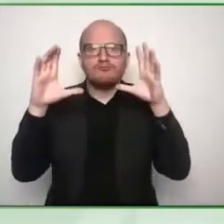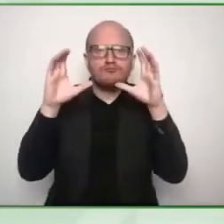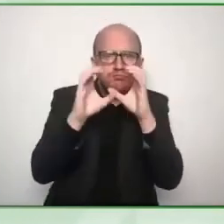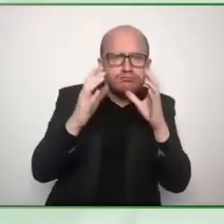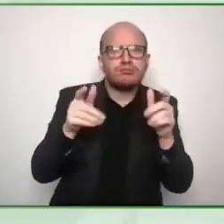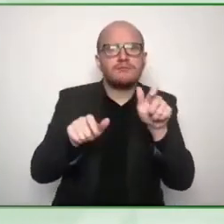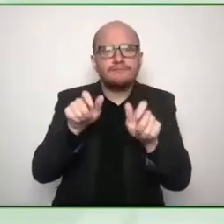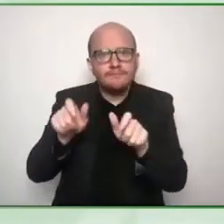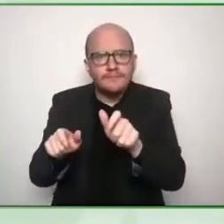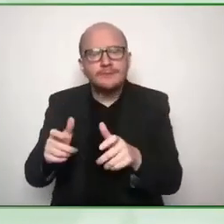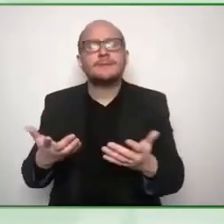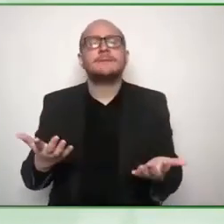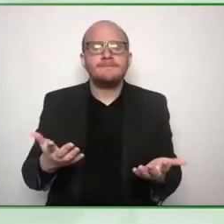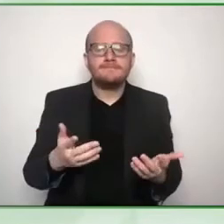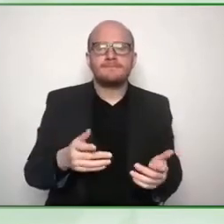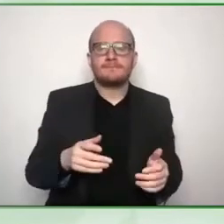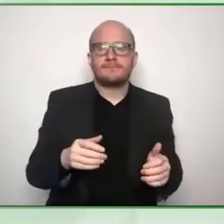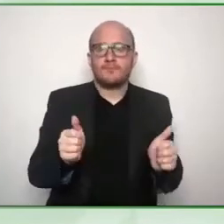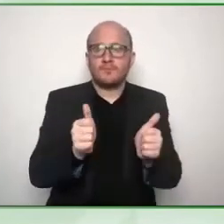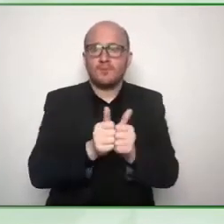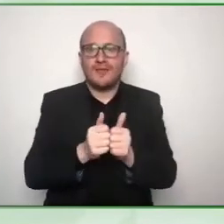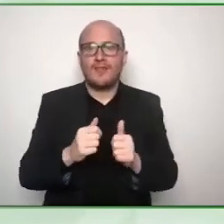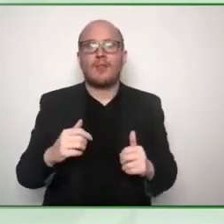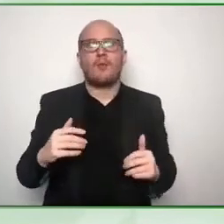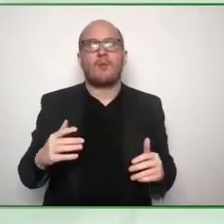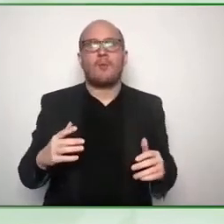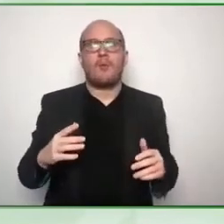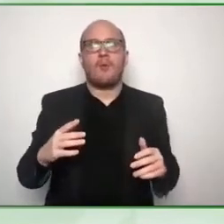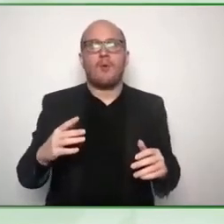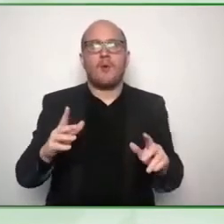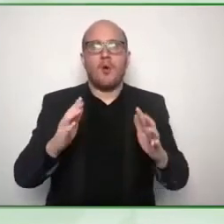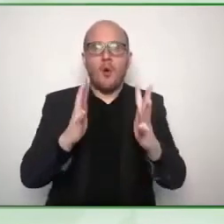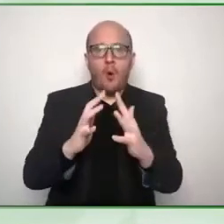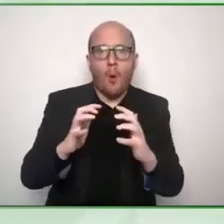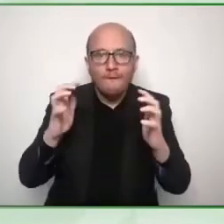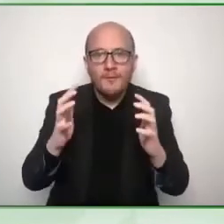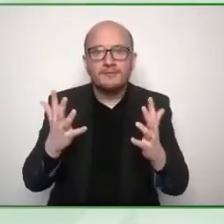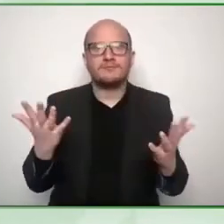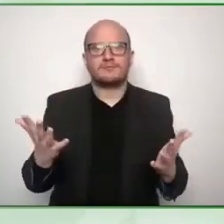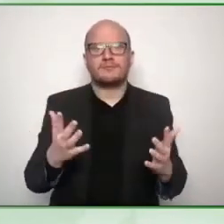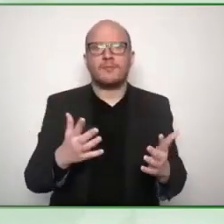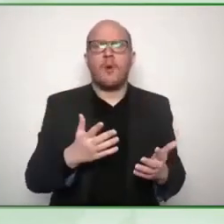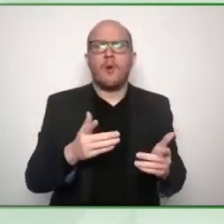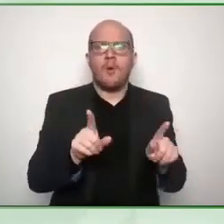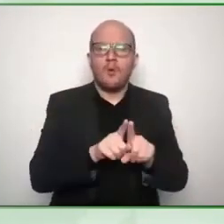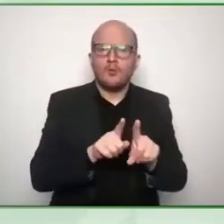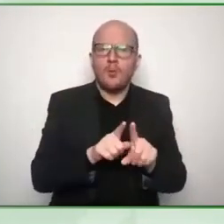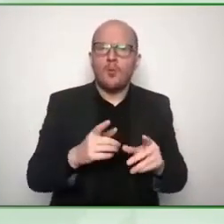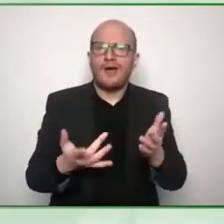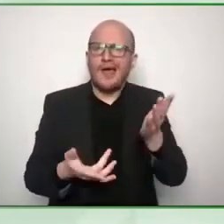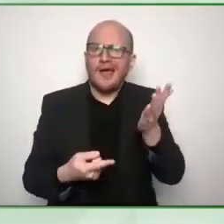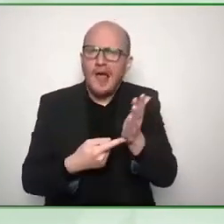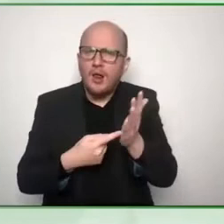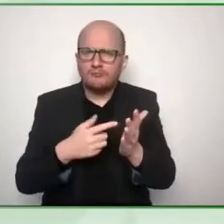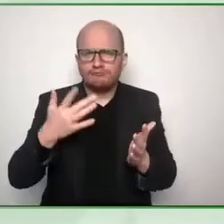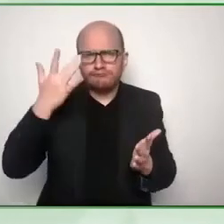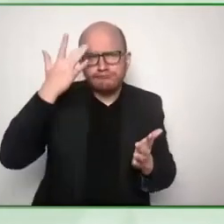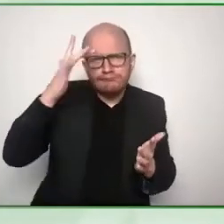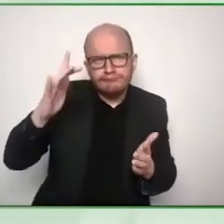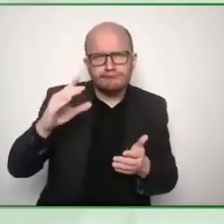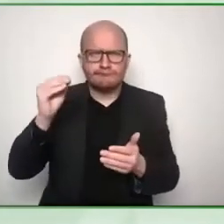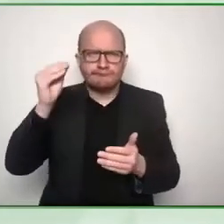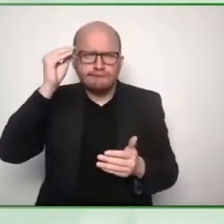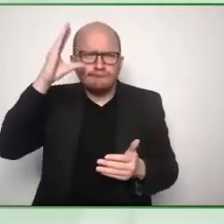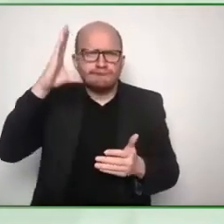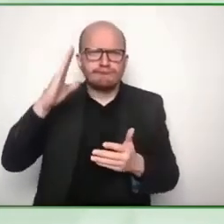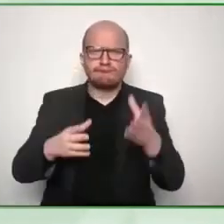and lead an accessibility specialist to develop a policy and then from there what we uh the policy